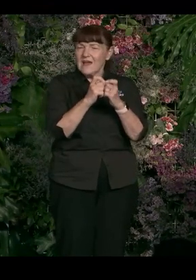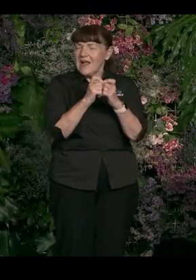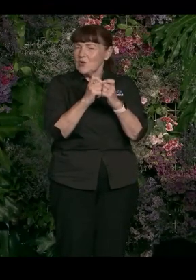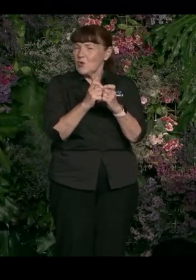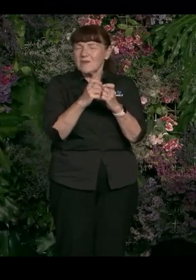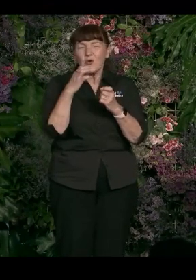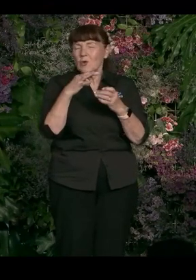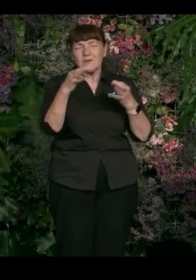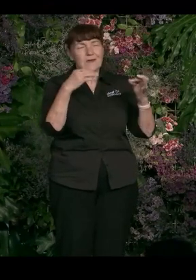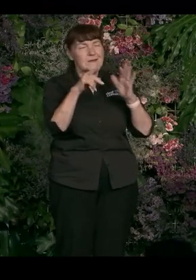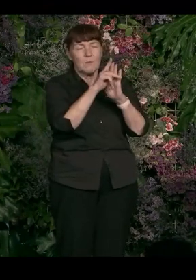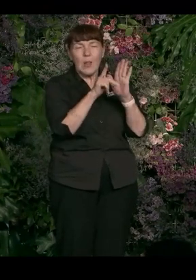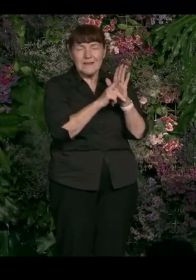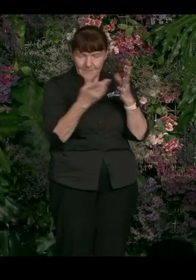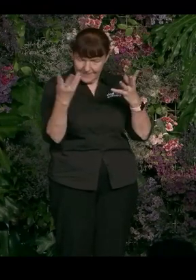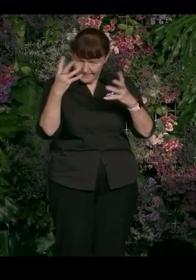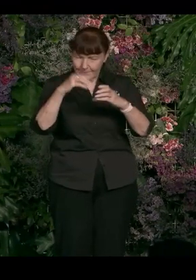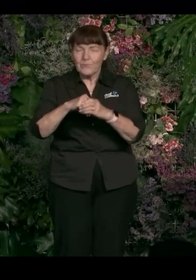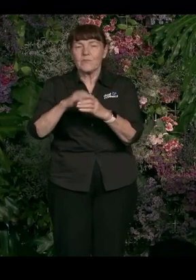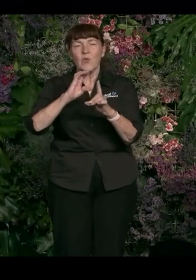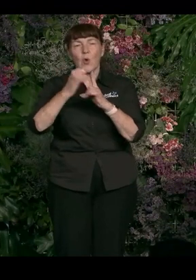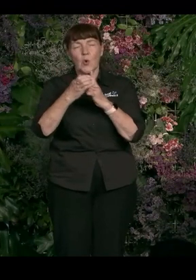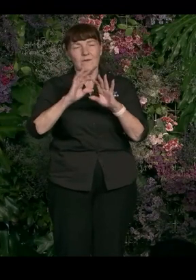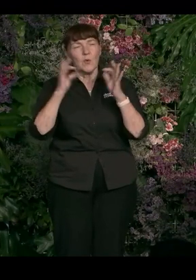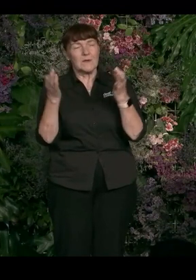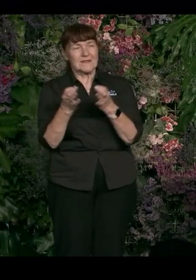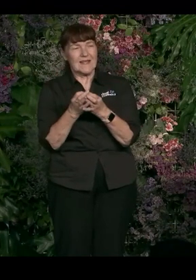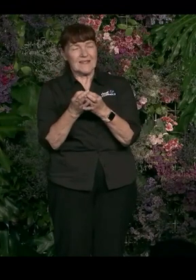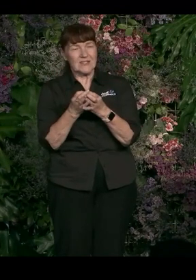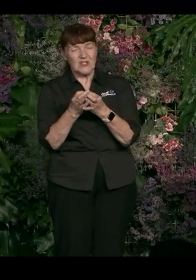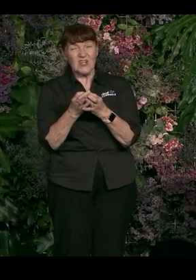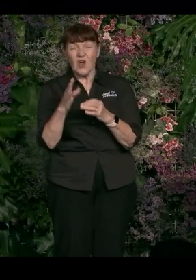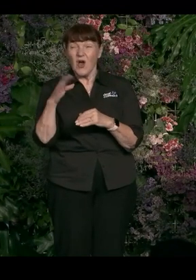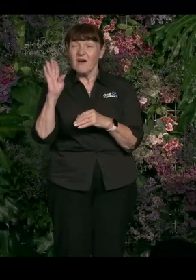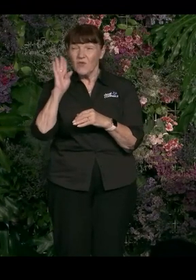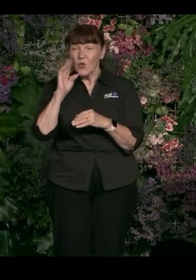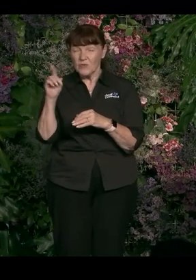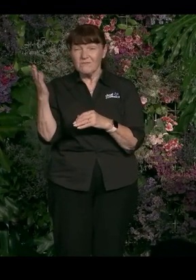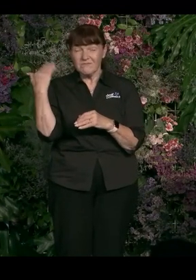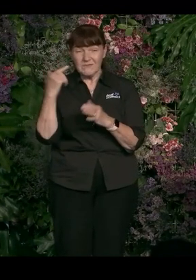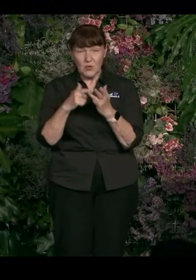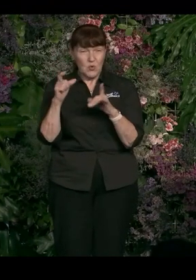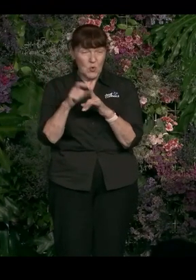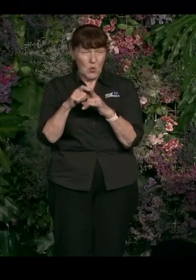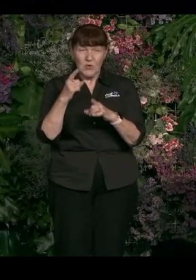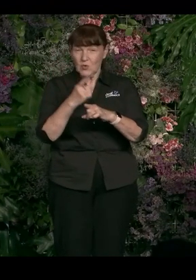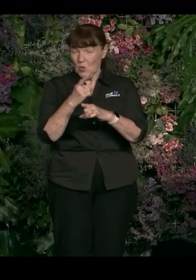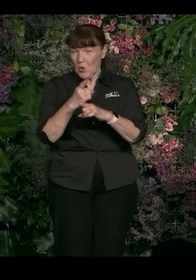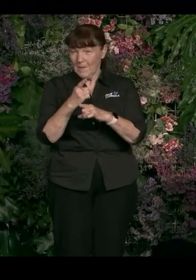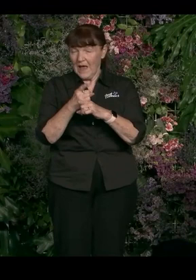not just in policy, but enshrining them in culture of organisations. Todd, I've heard you speak previously about